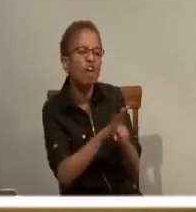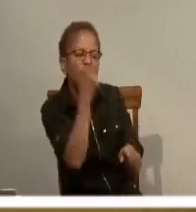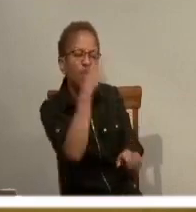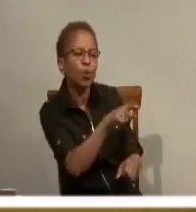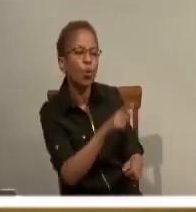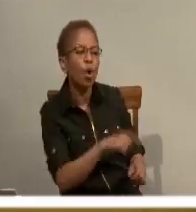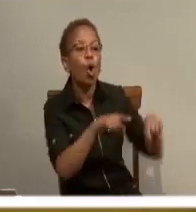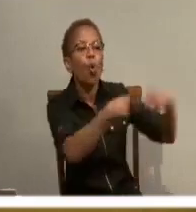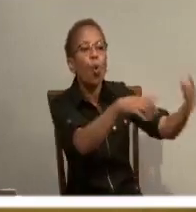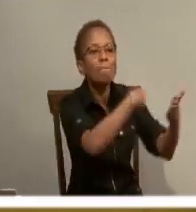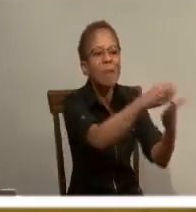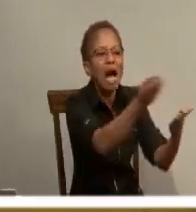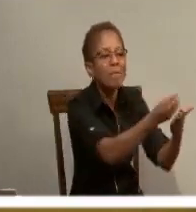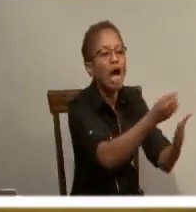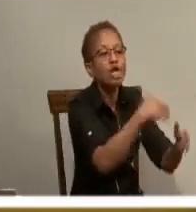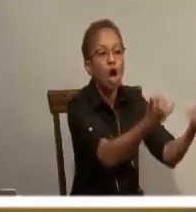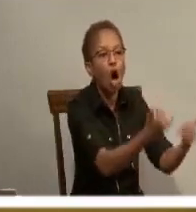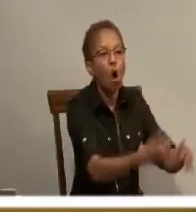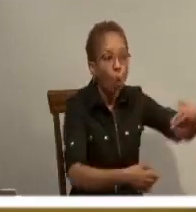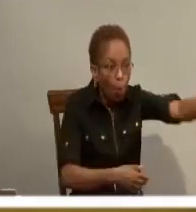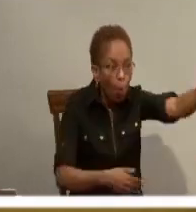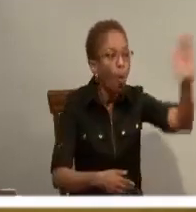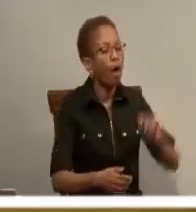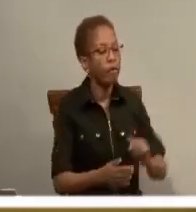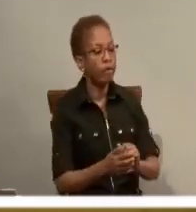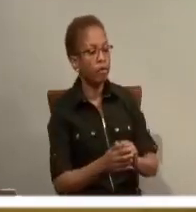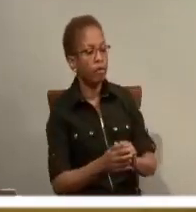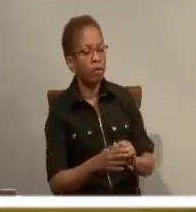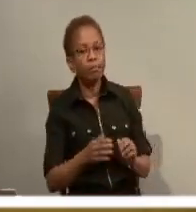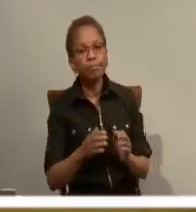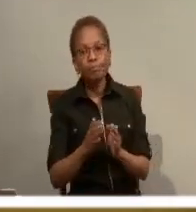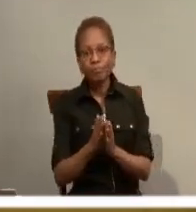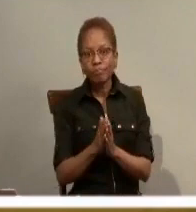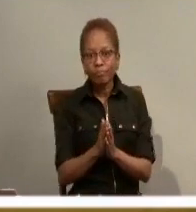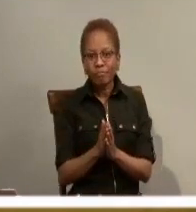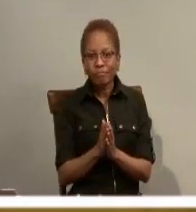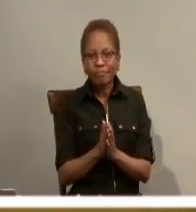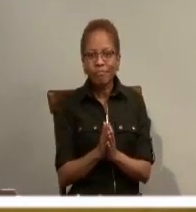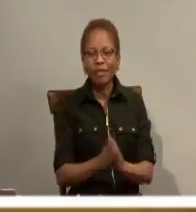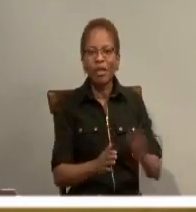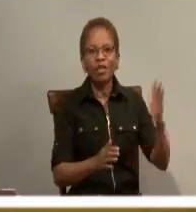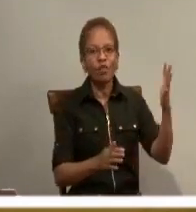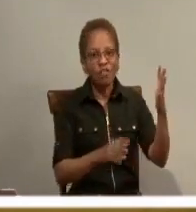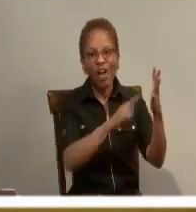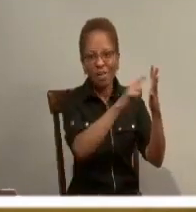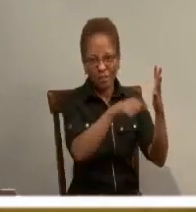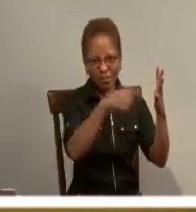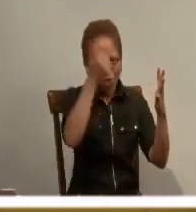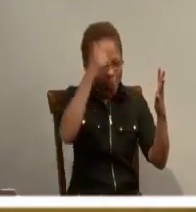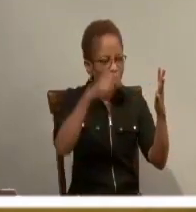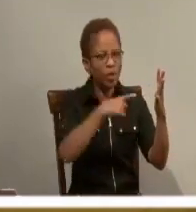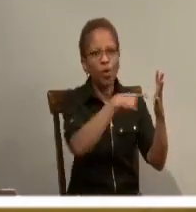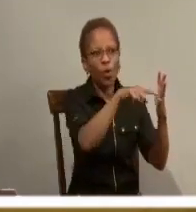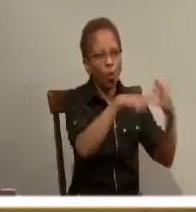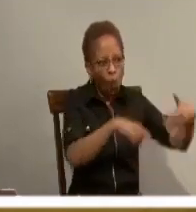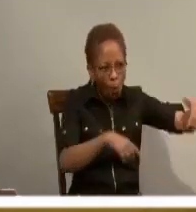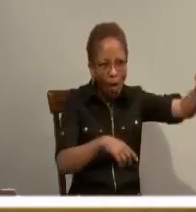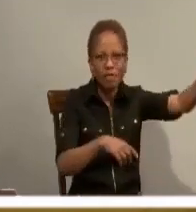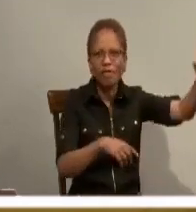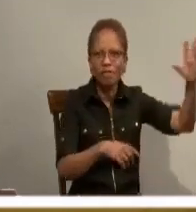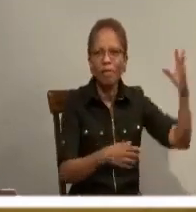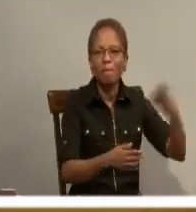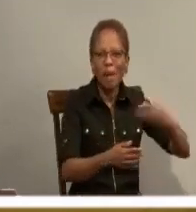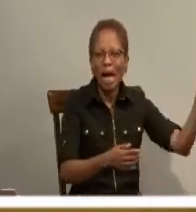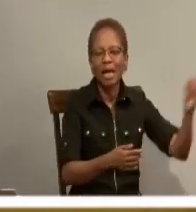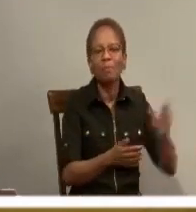those who sell it and buy some for yourselves. They had gone off to buy it when the bridegroom